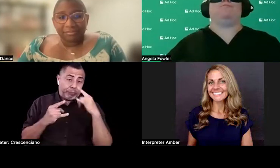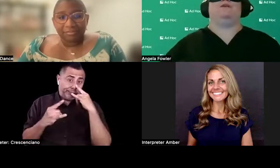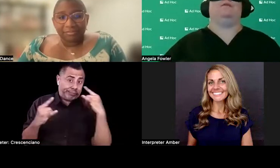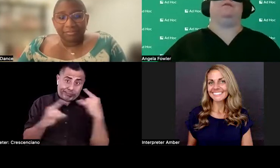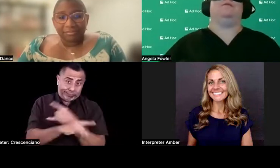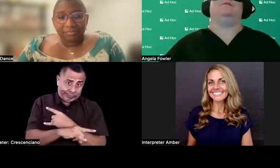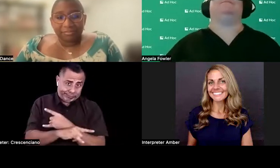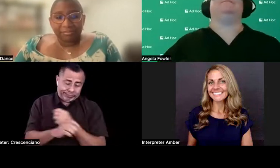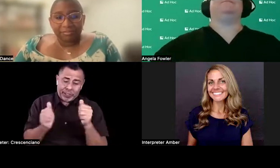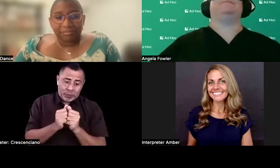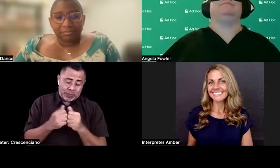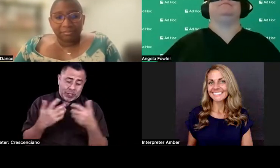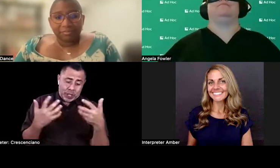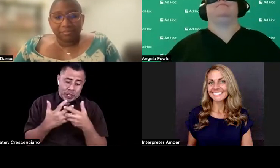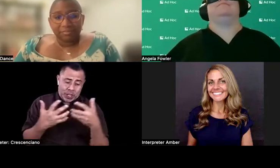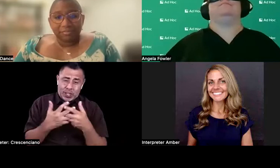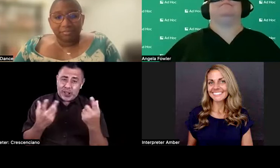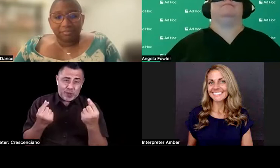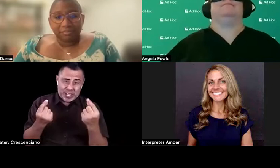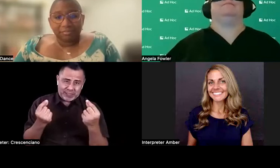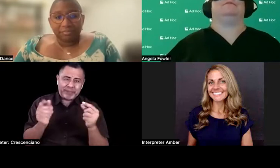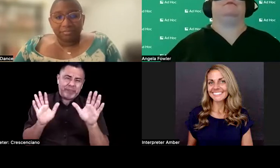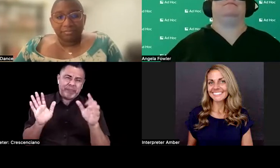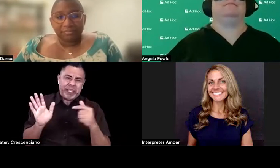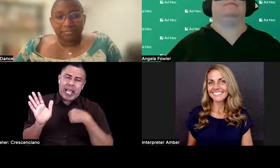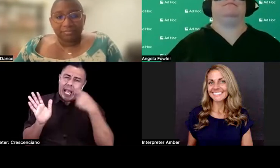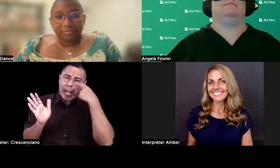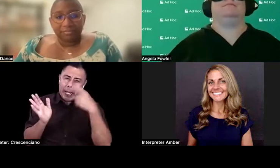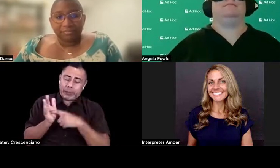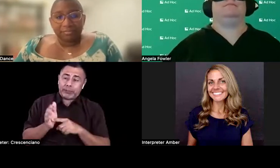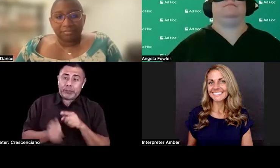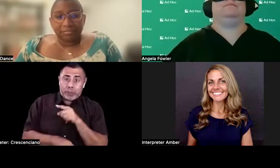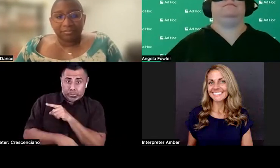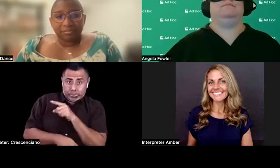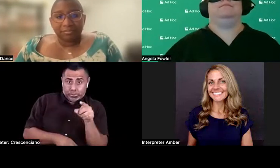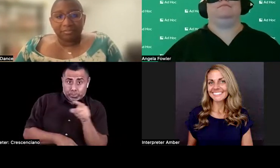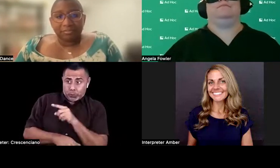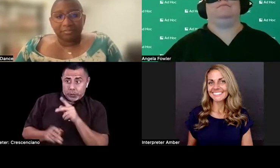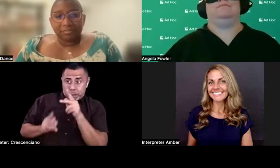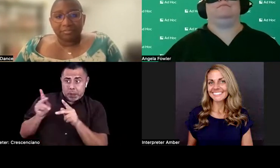the folks that are tasked with making the final determinations.